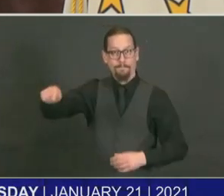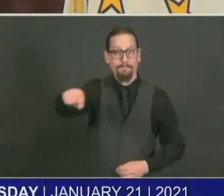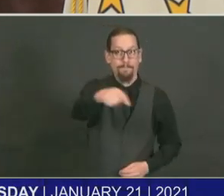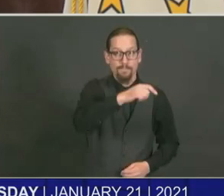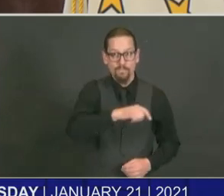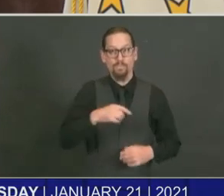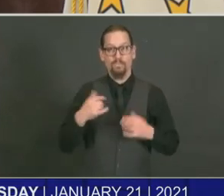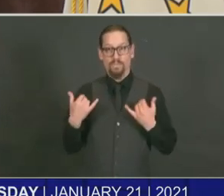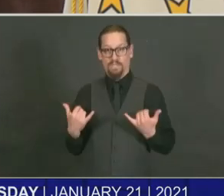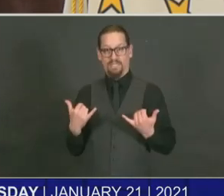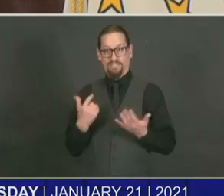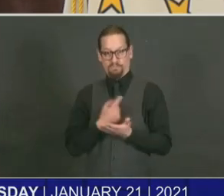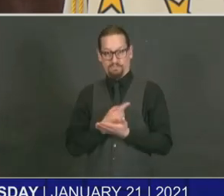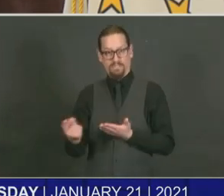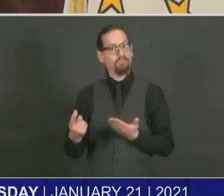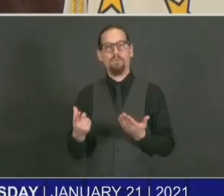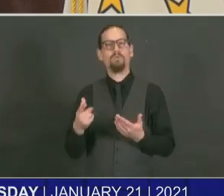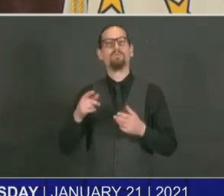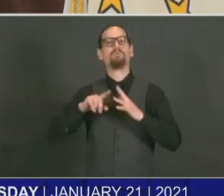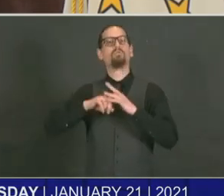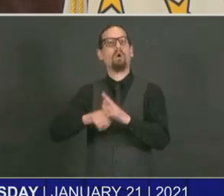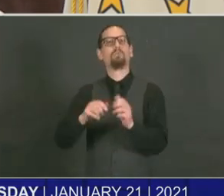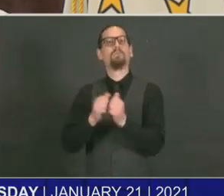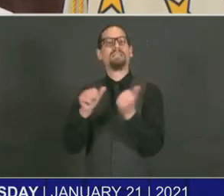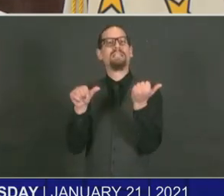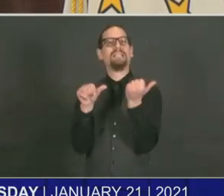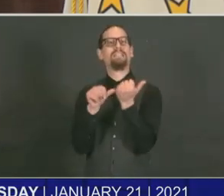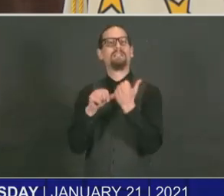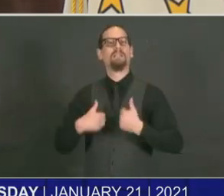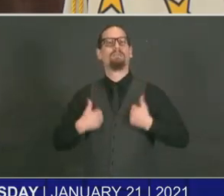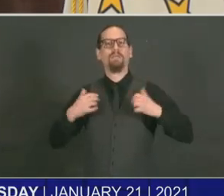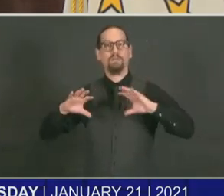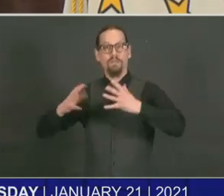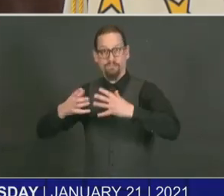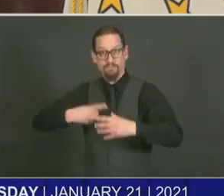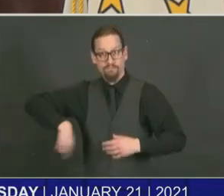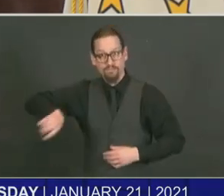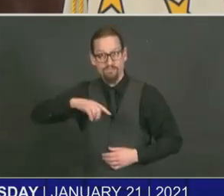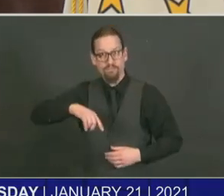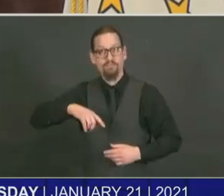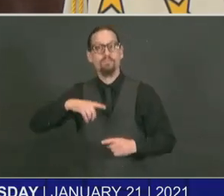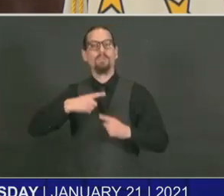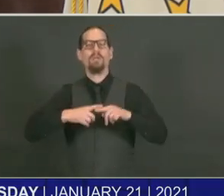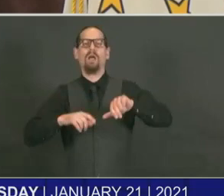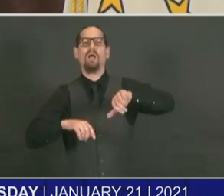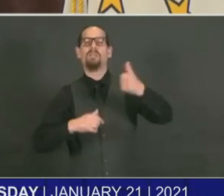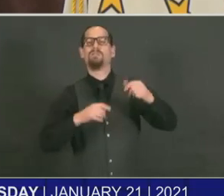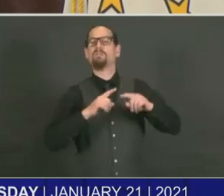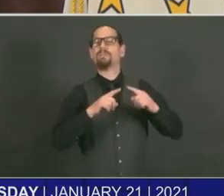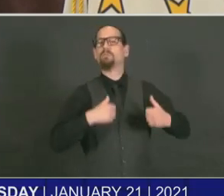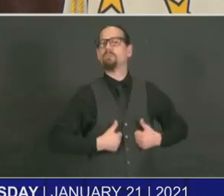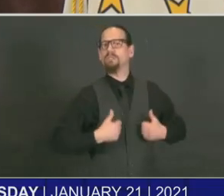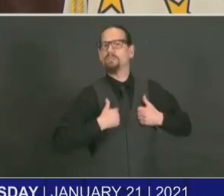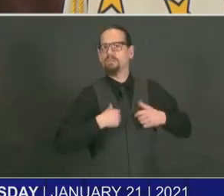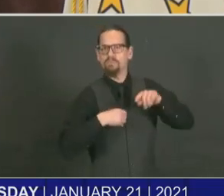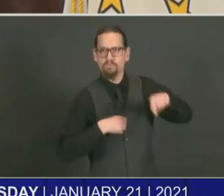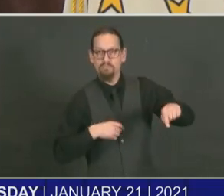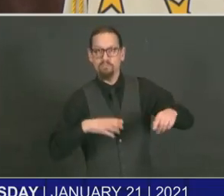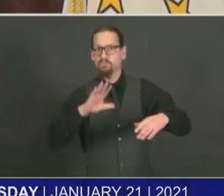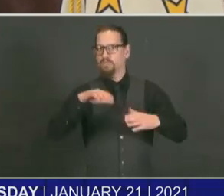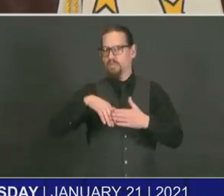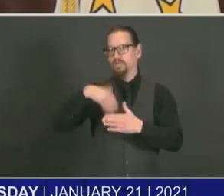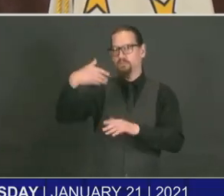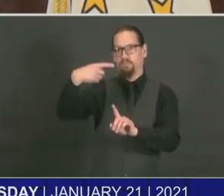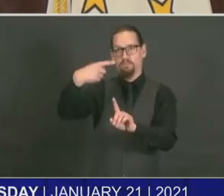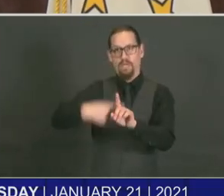and other congregate living settings. And by the middle of next month, we anticipate the vaccine will be available for adults 75 years of age